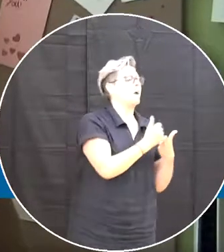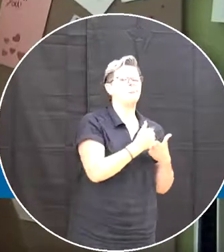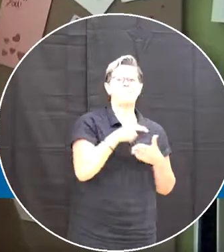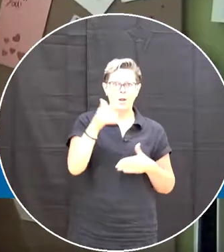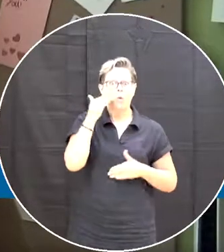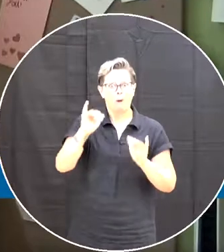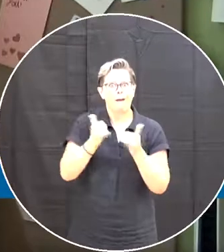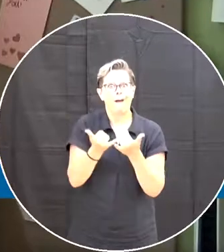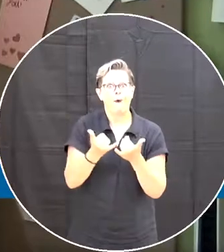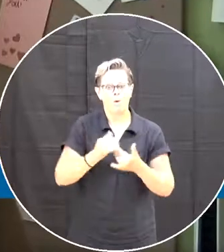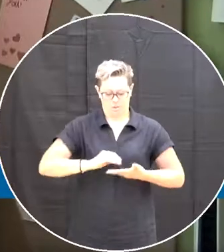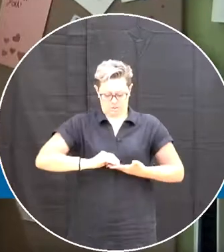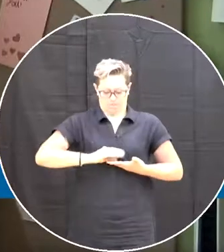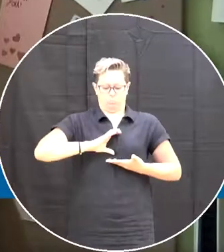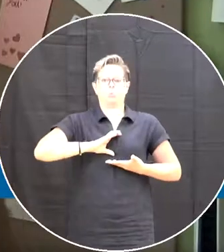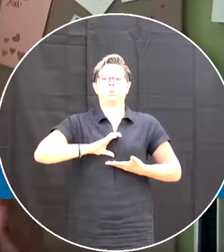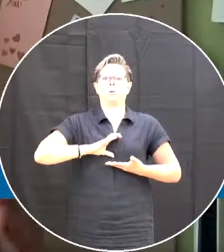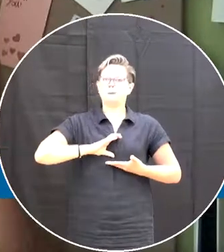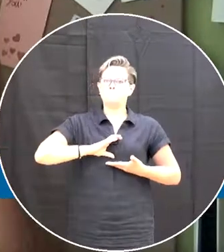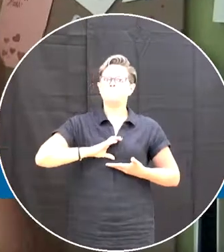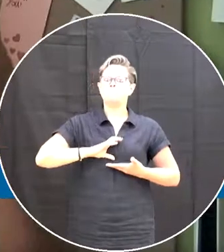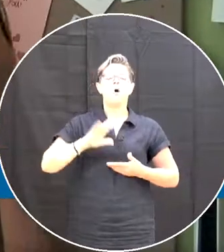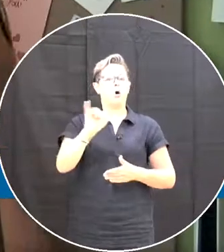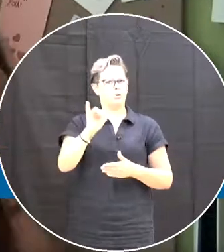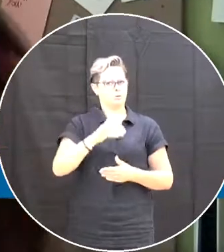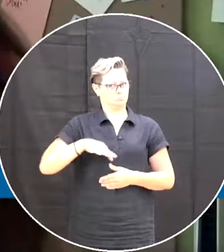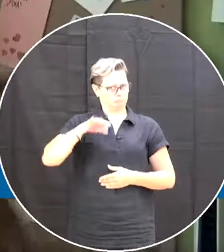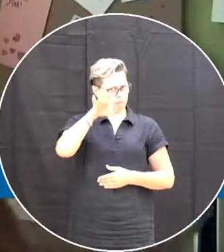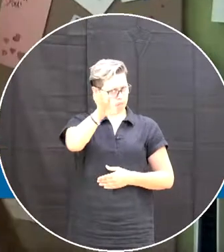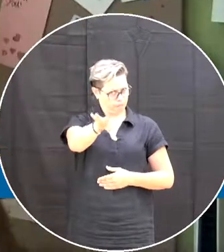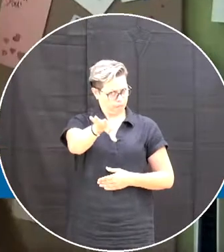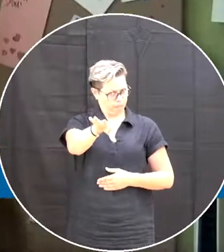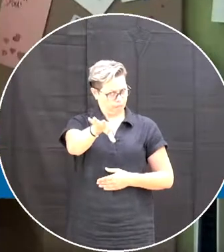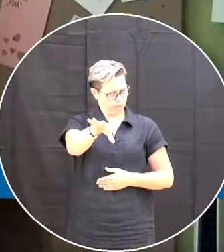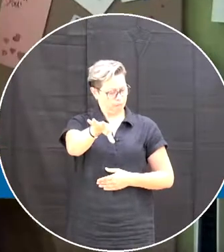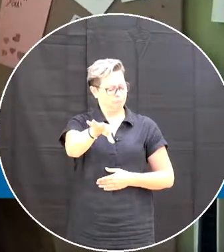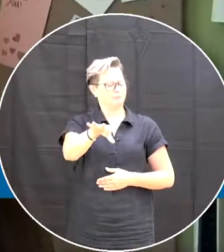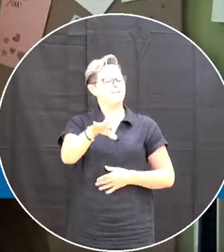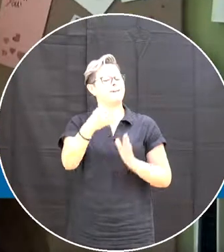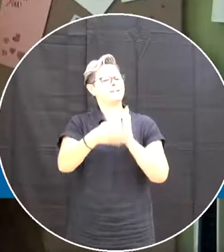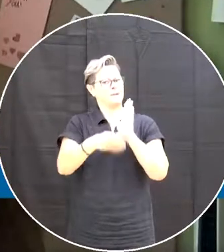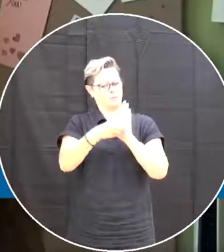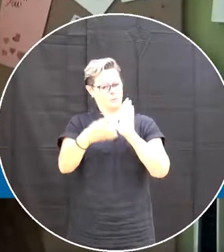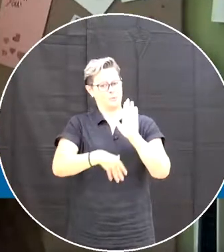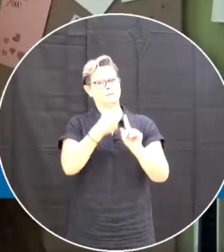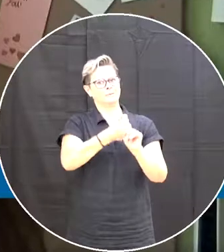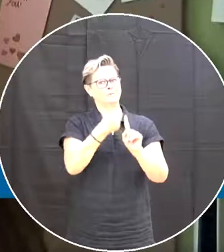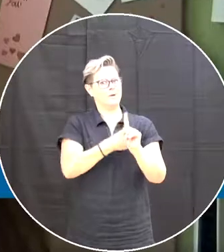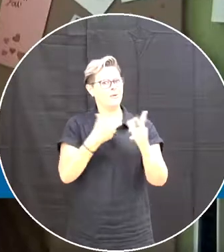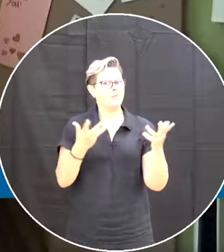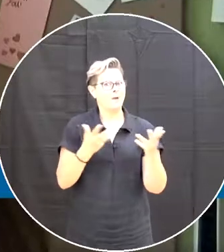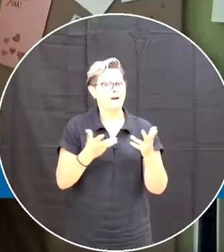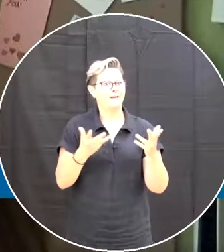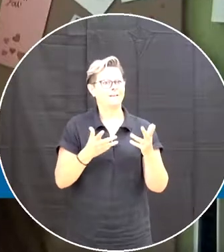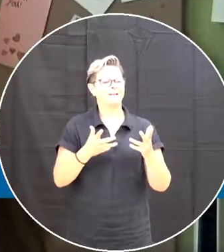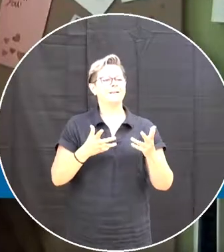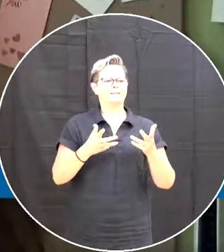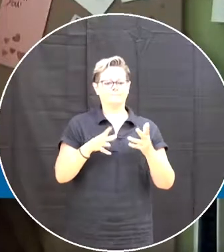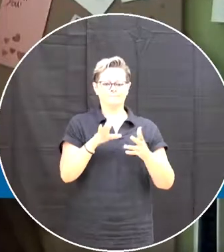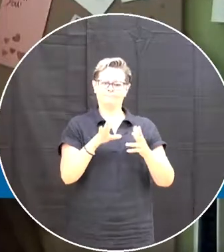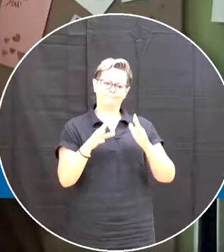And also, like I need to mention this Some students choose somewhere where they're comfortable